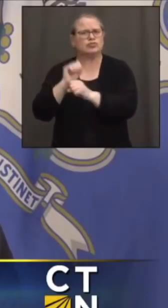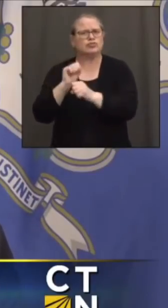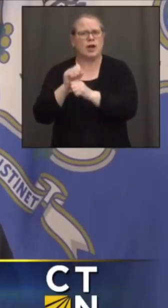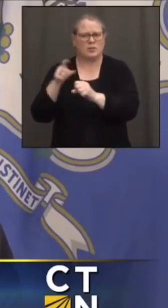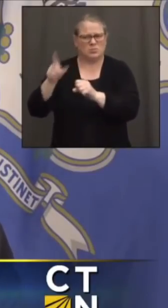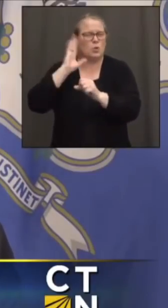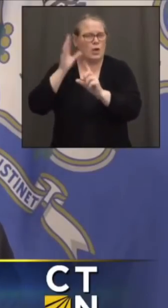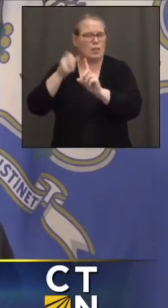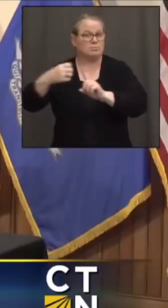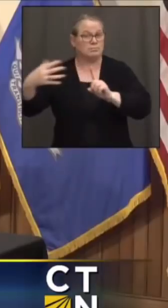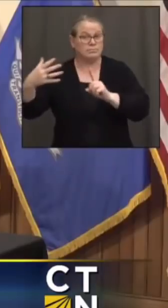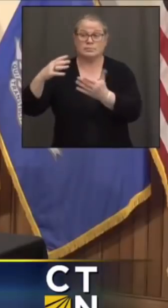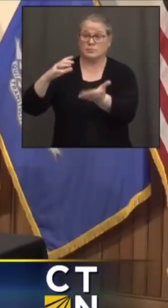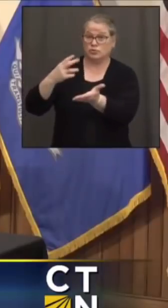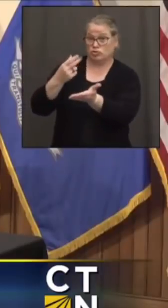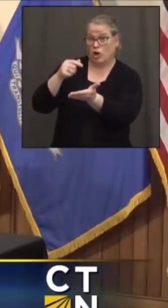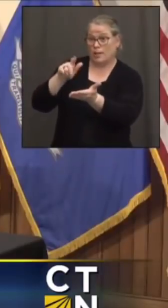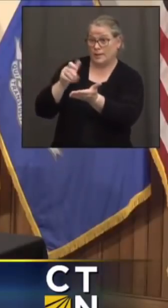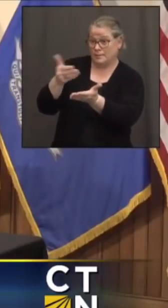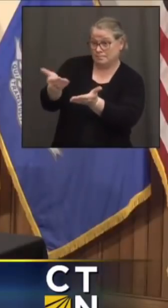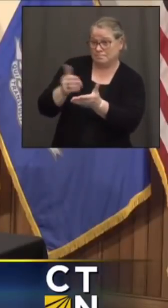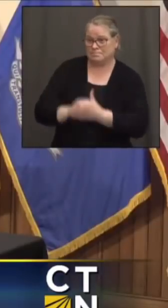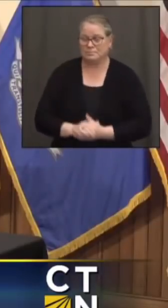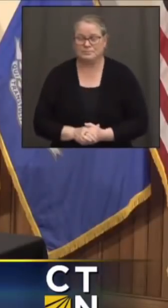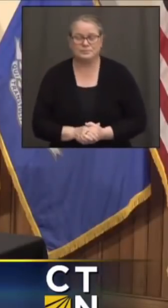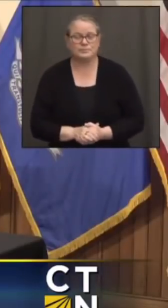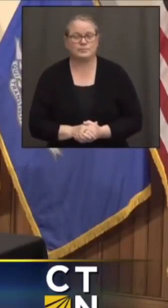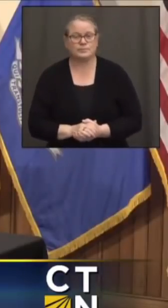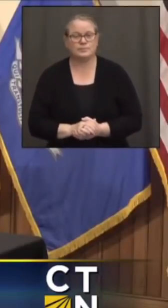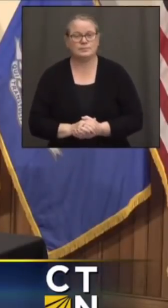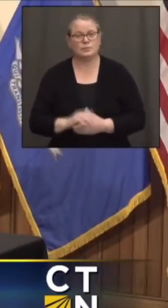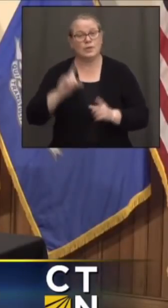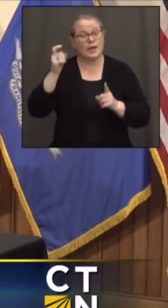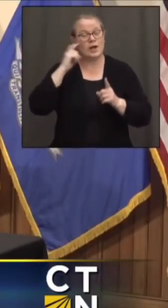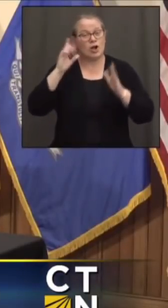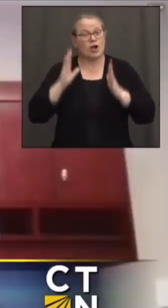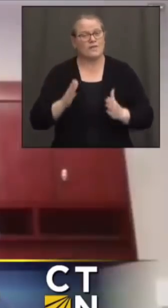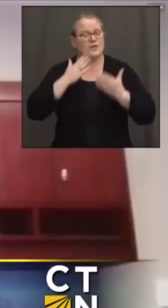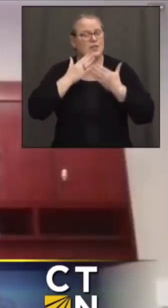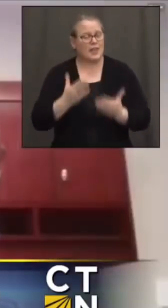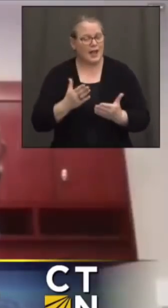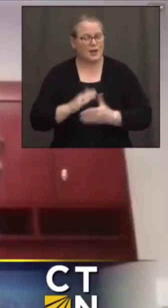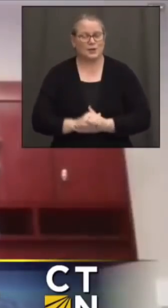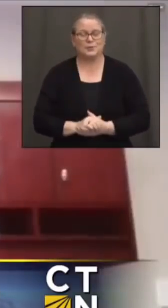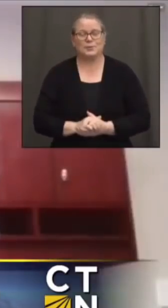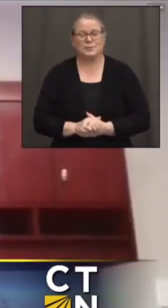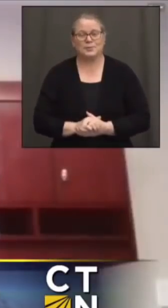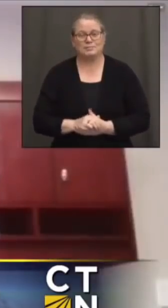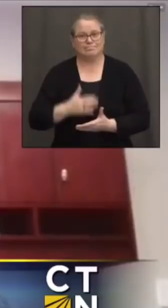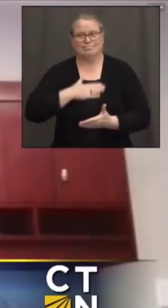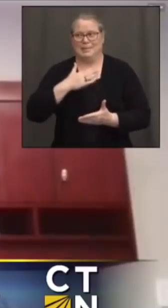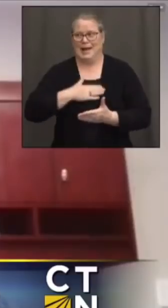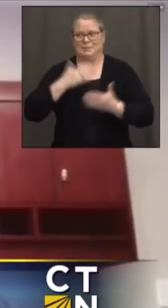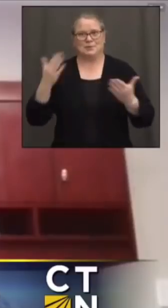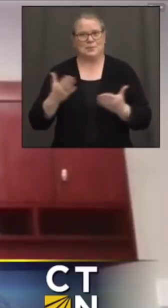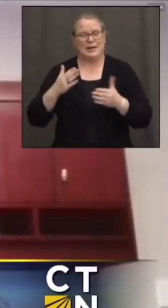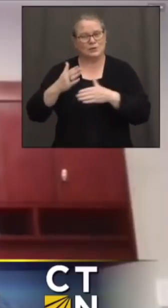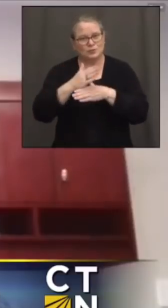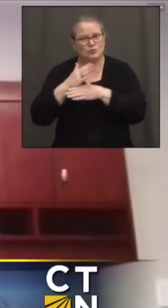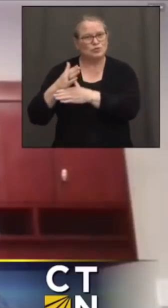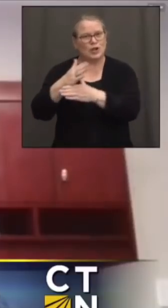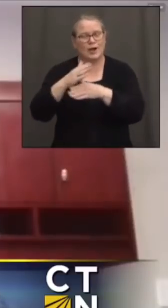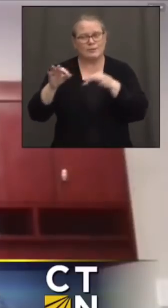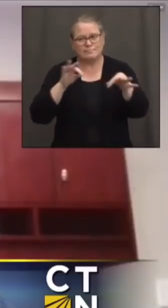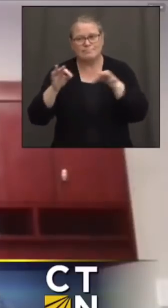Charlene? Thank you, Governor, and so awesome to be here to share more about what we're anticipating,